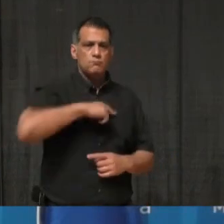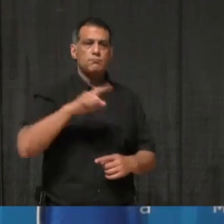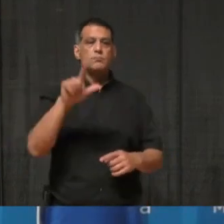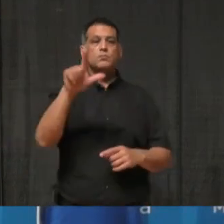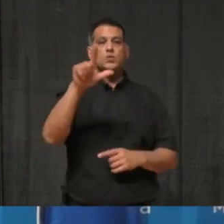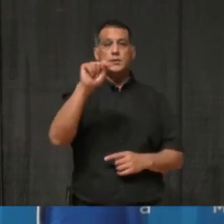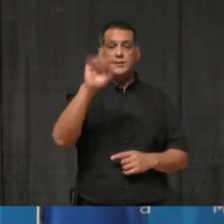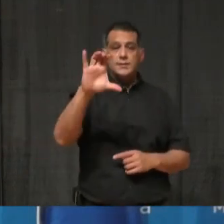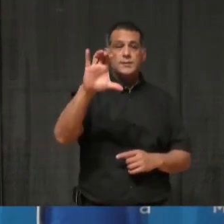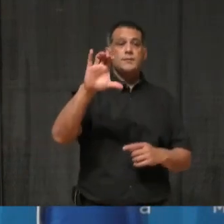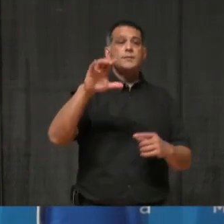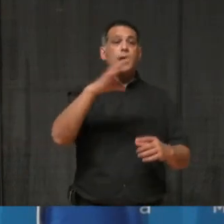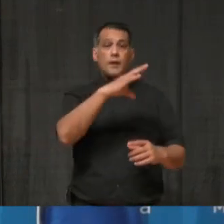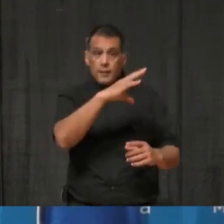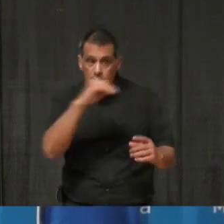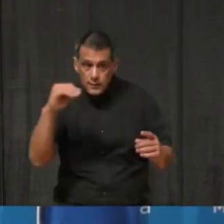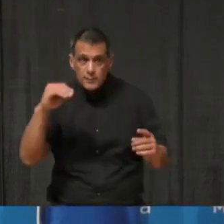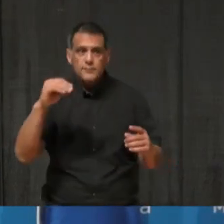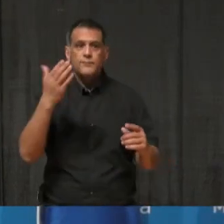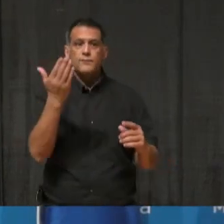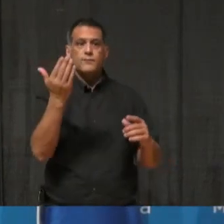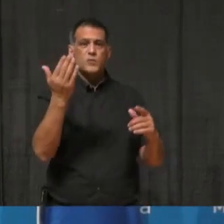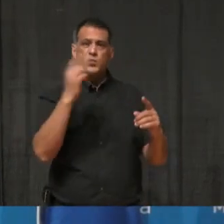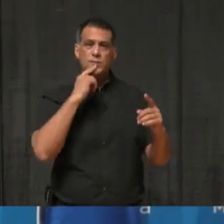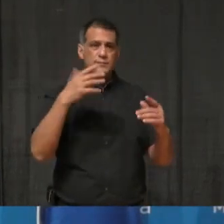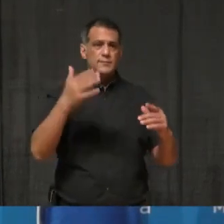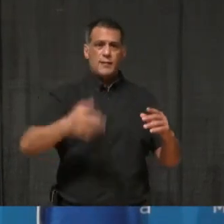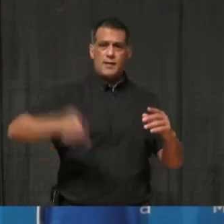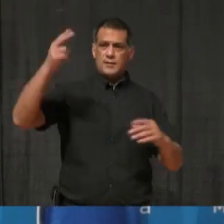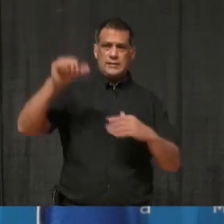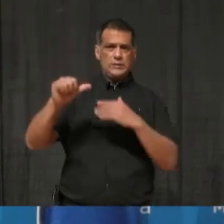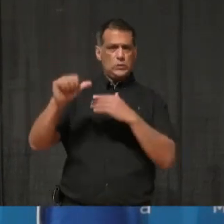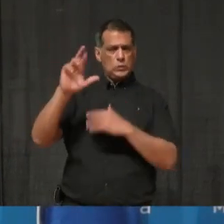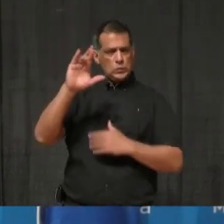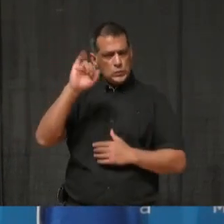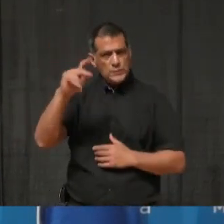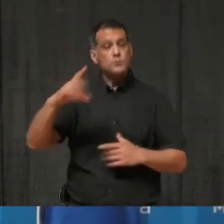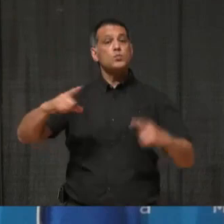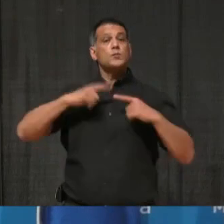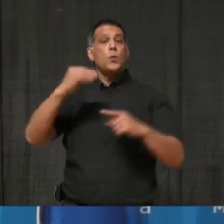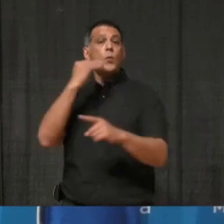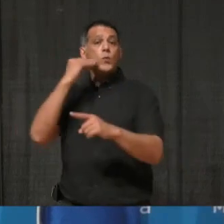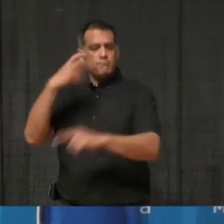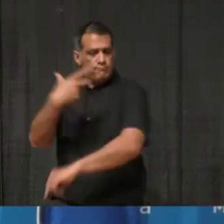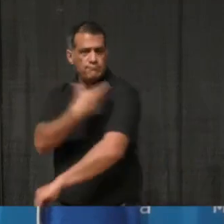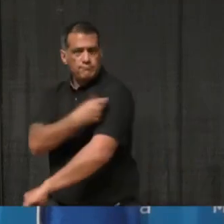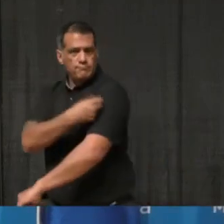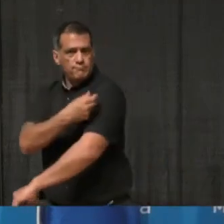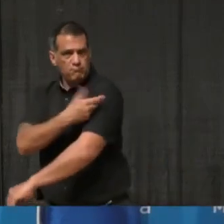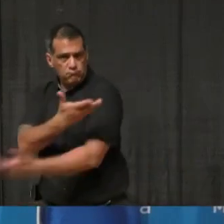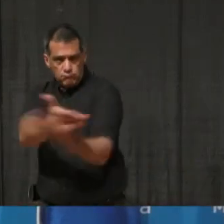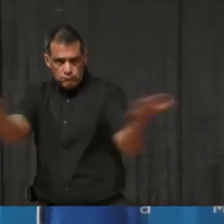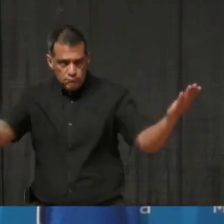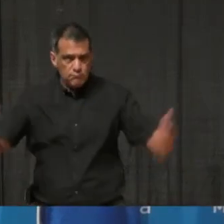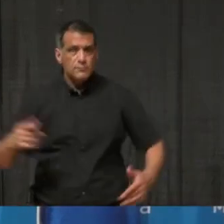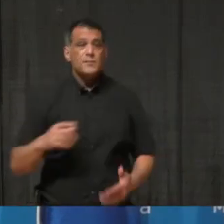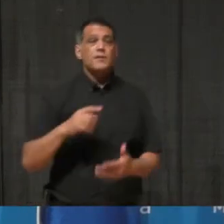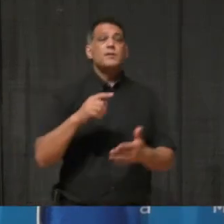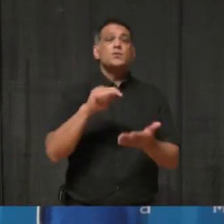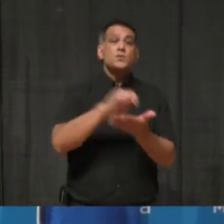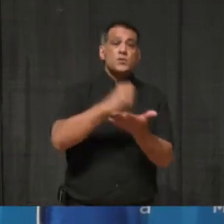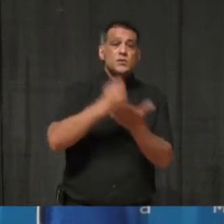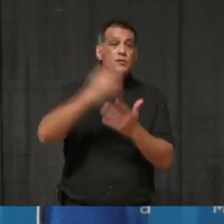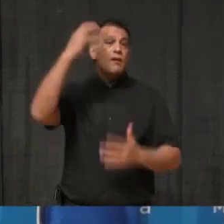high-risk retirement homes. Trillium Health Partners has vaccinated an additional 9,600